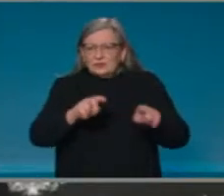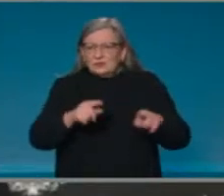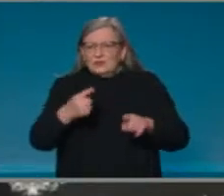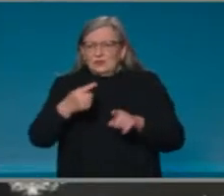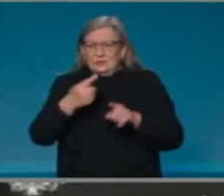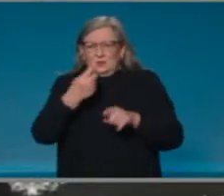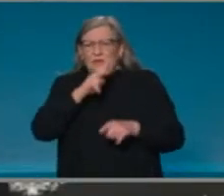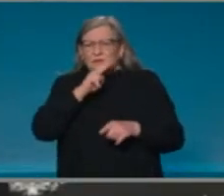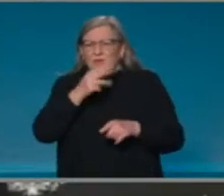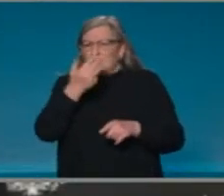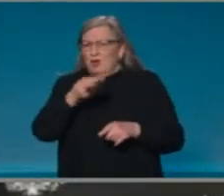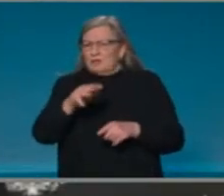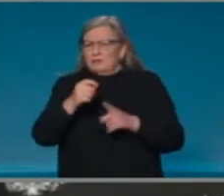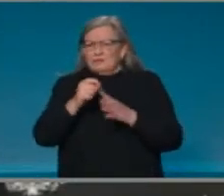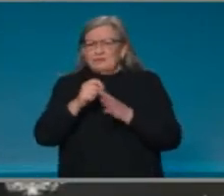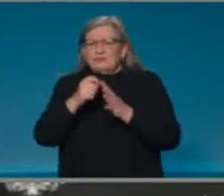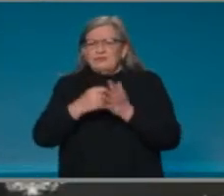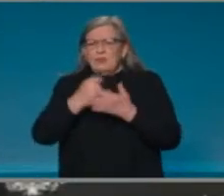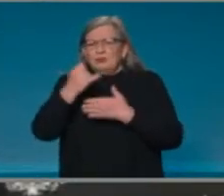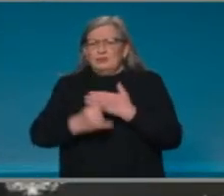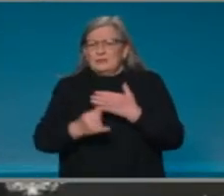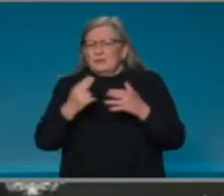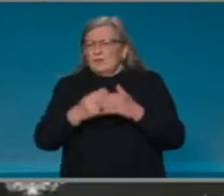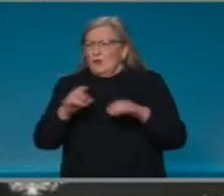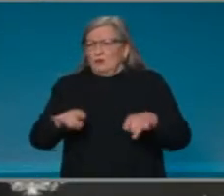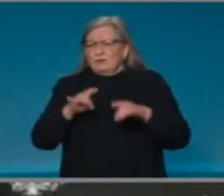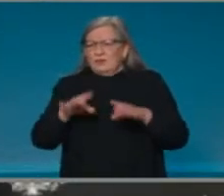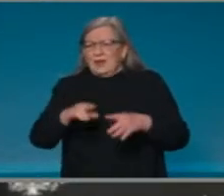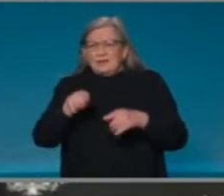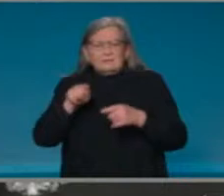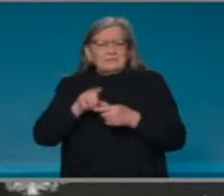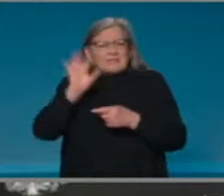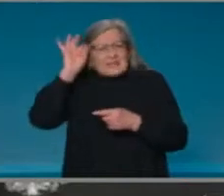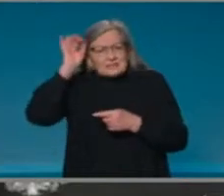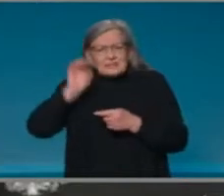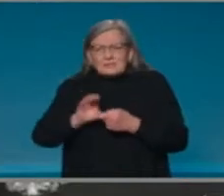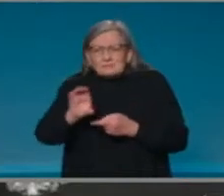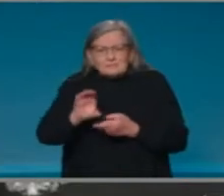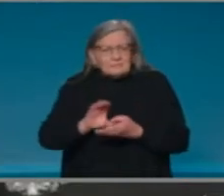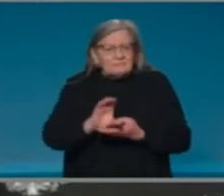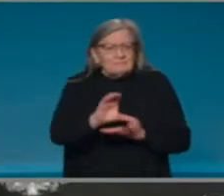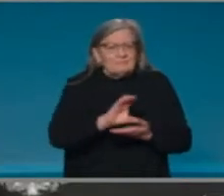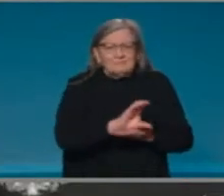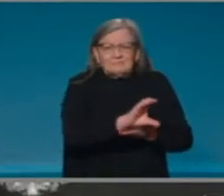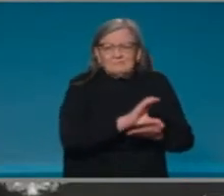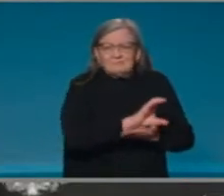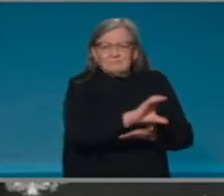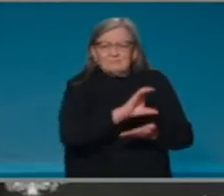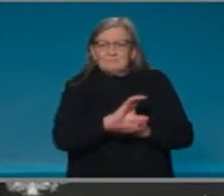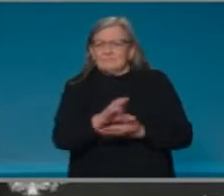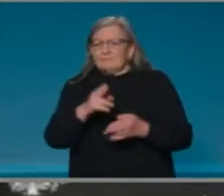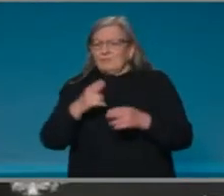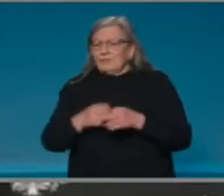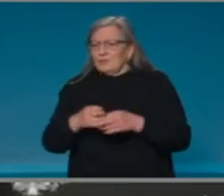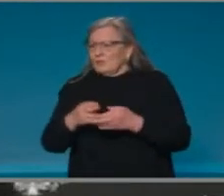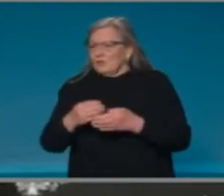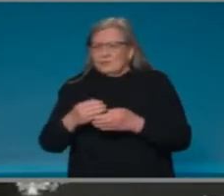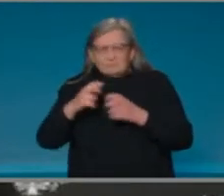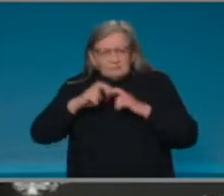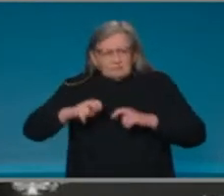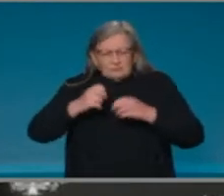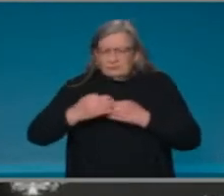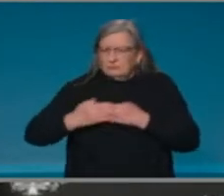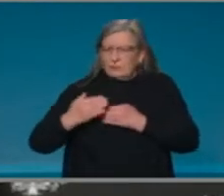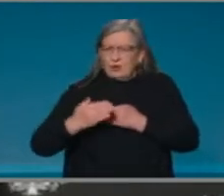grants programs. These grants are about long-term research, about changing lives, but